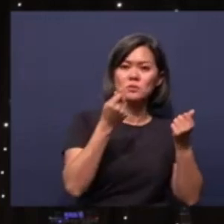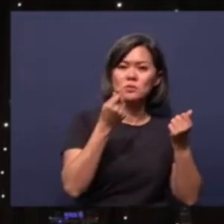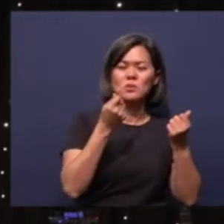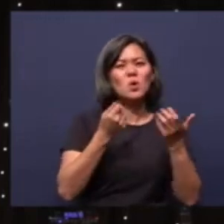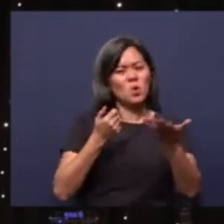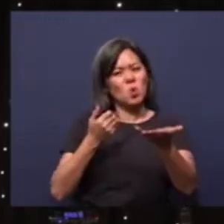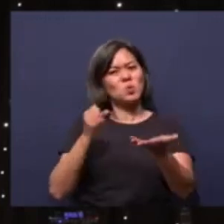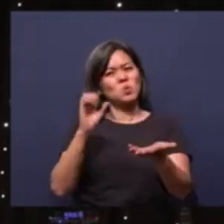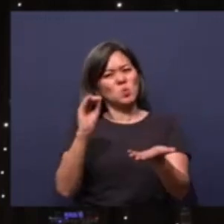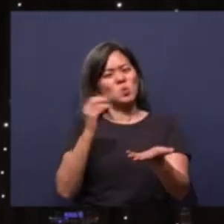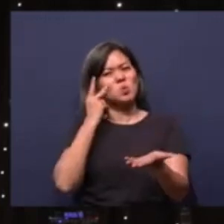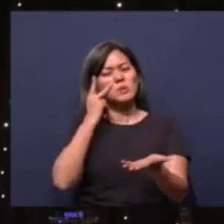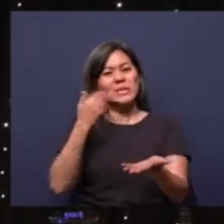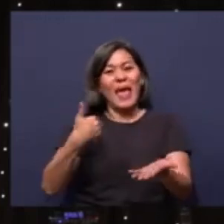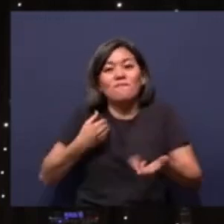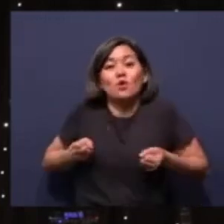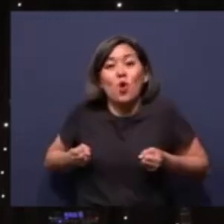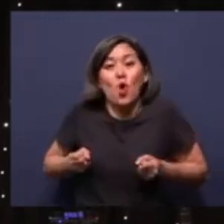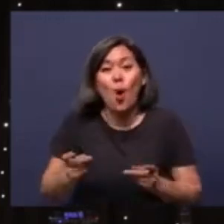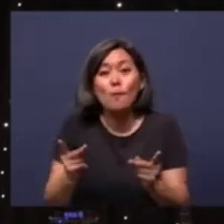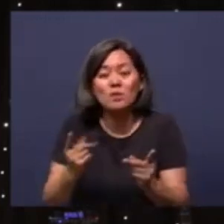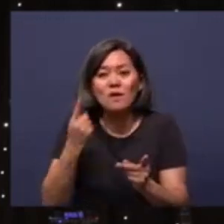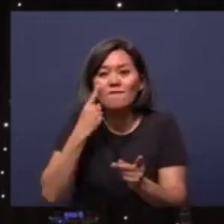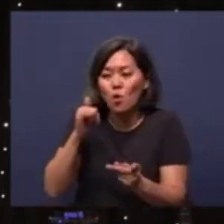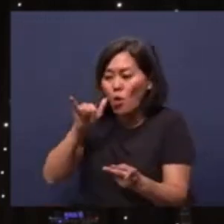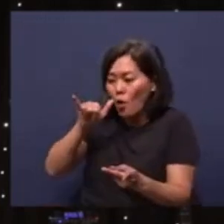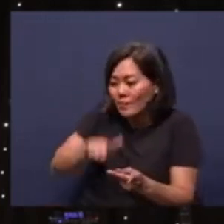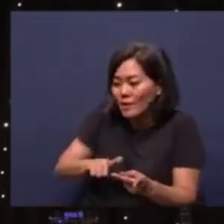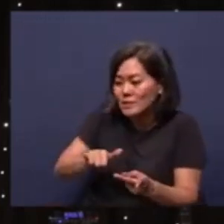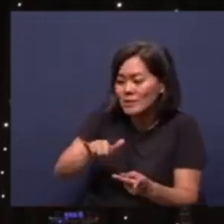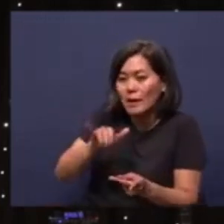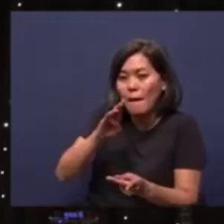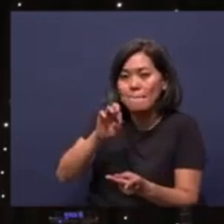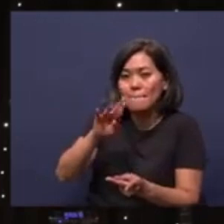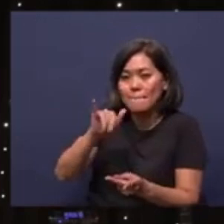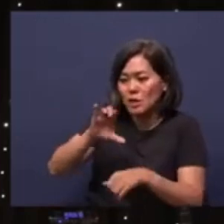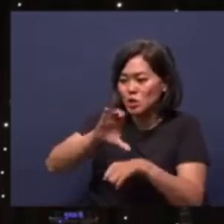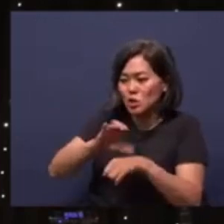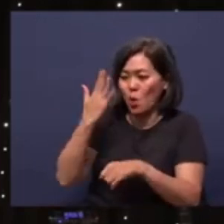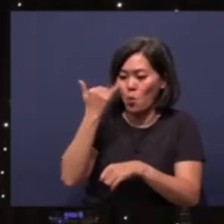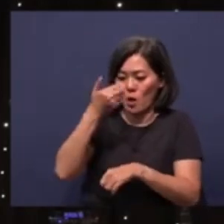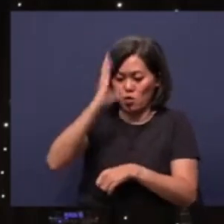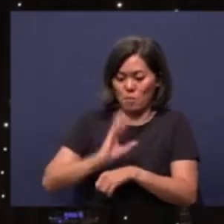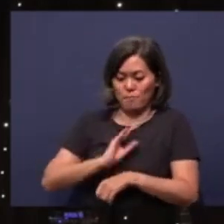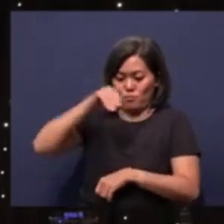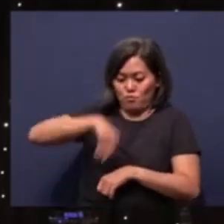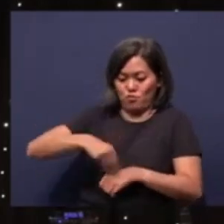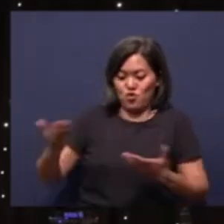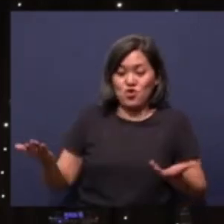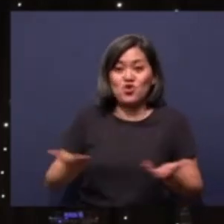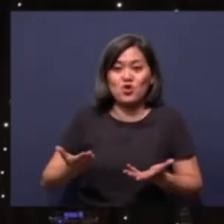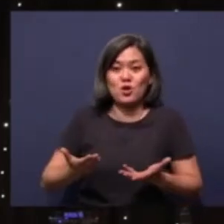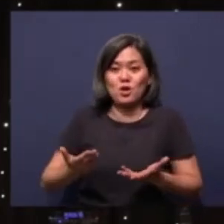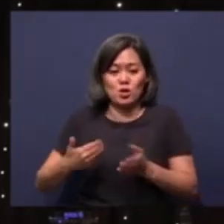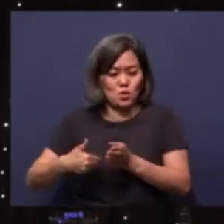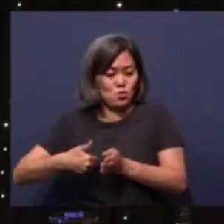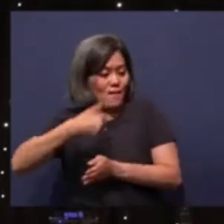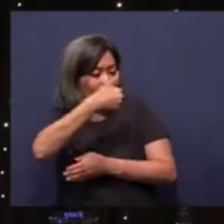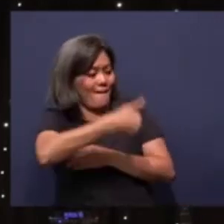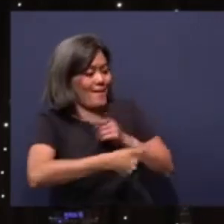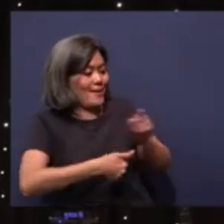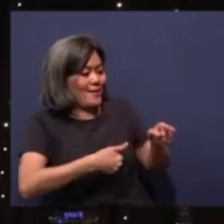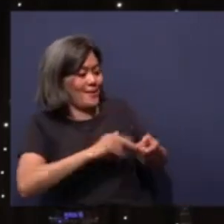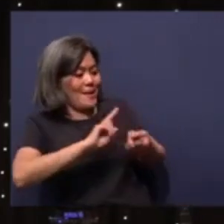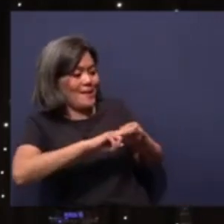there is an opportunity for this Batley church. Why God put here is, your next door neighbor has got